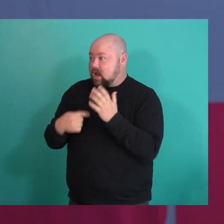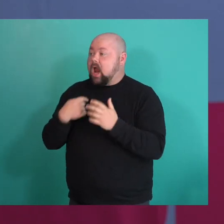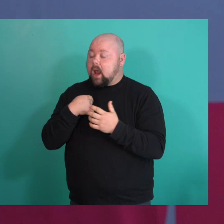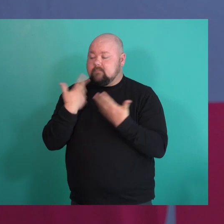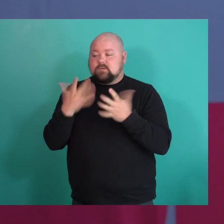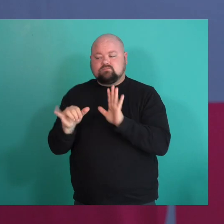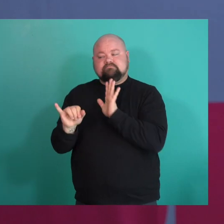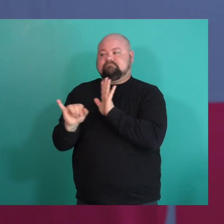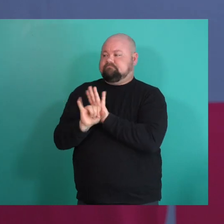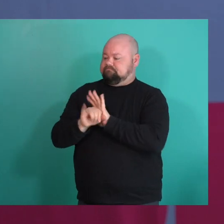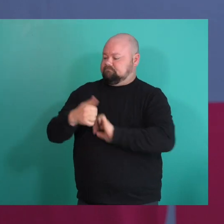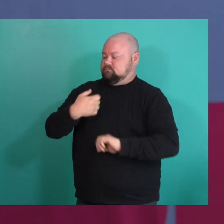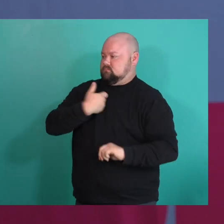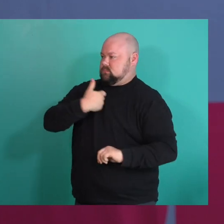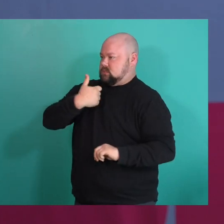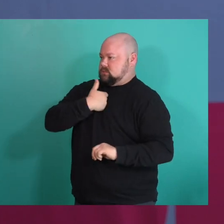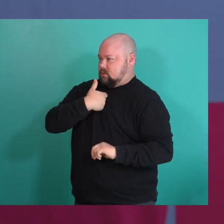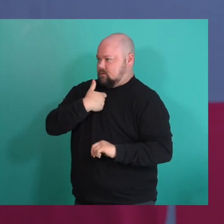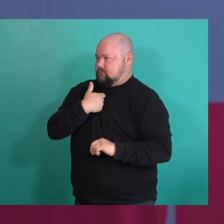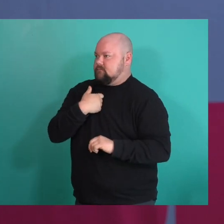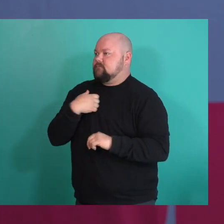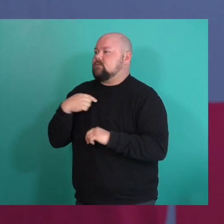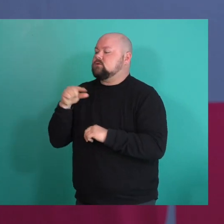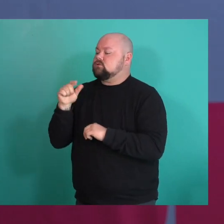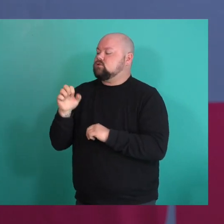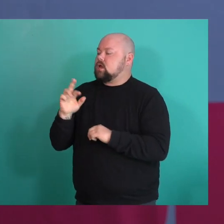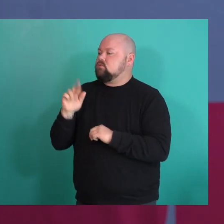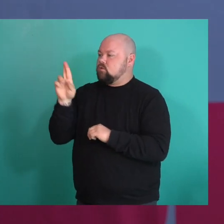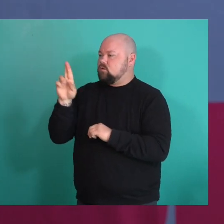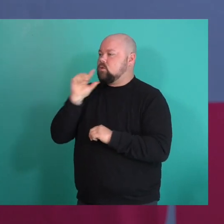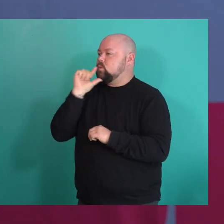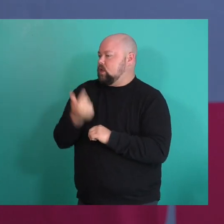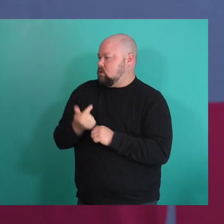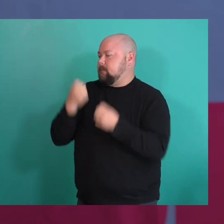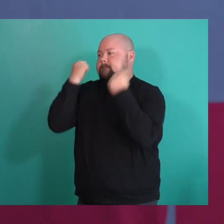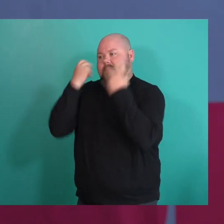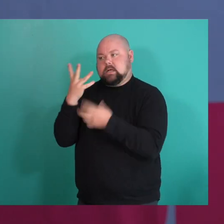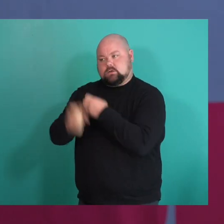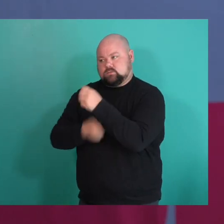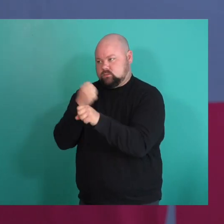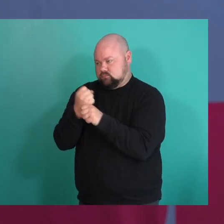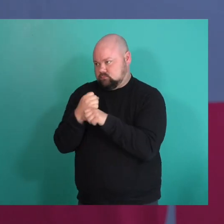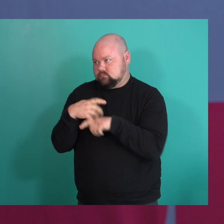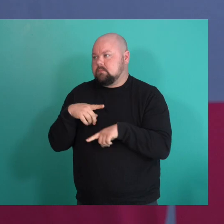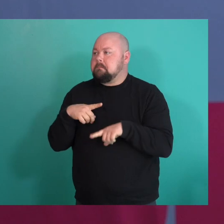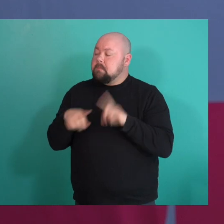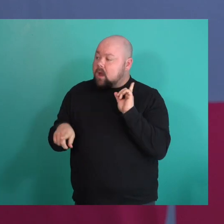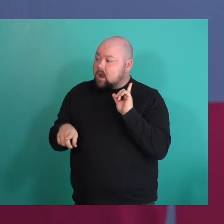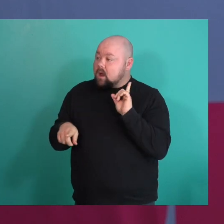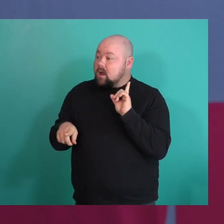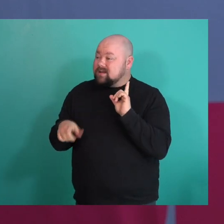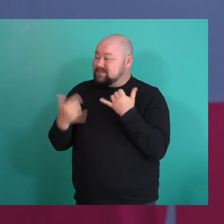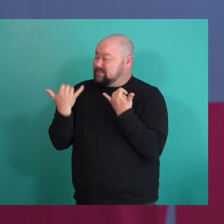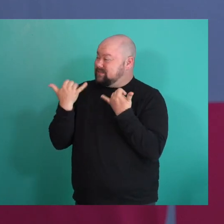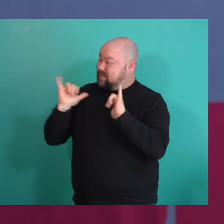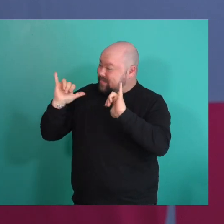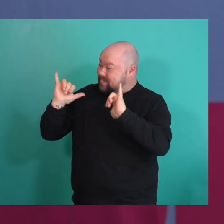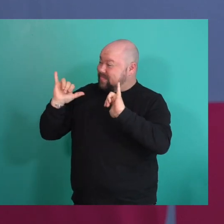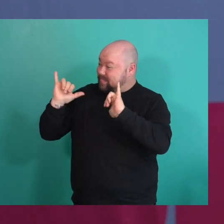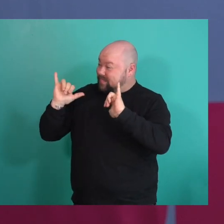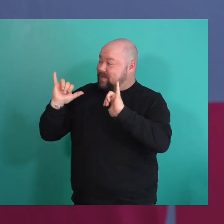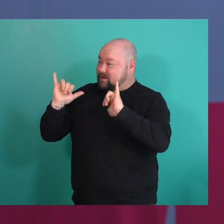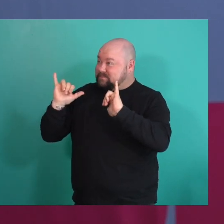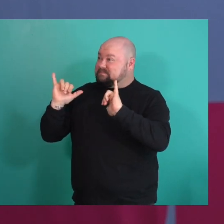identifying as, um, you know, genderqueer for a number of years, but have, um, you know, to this day had